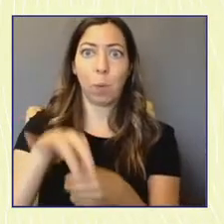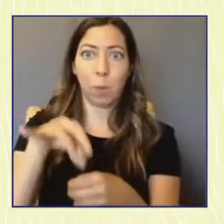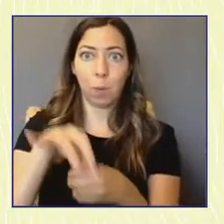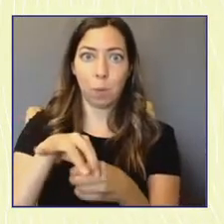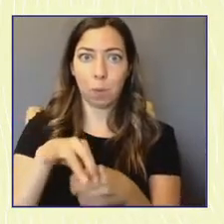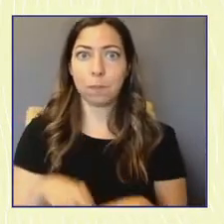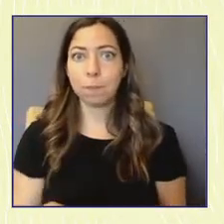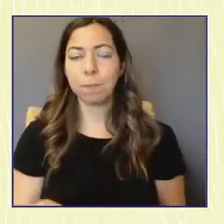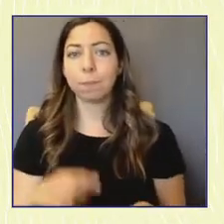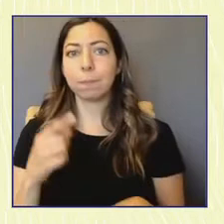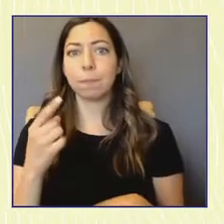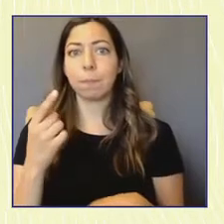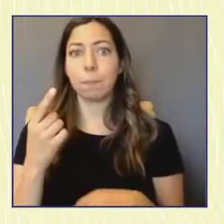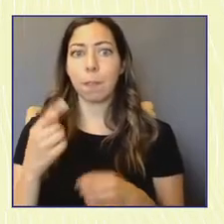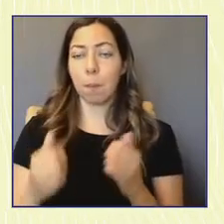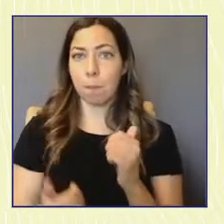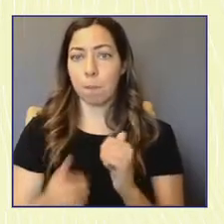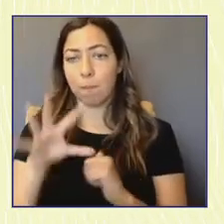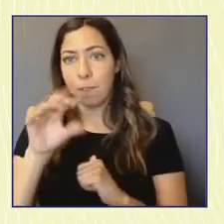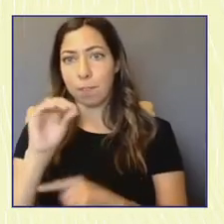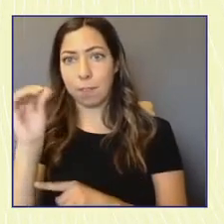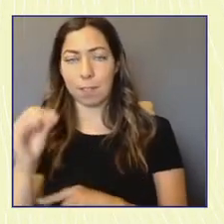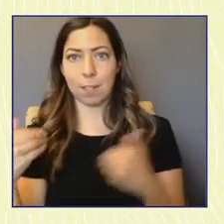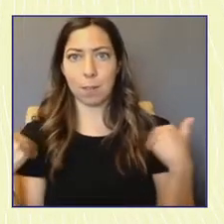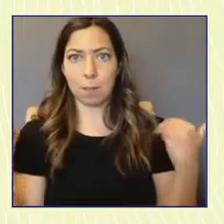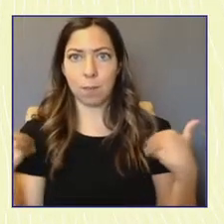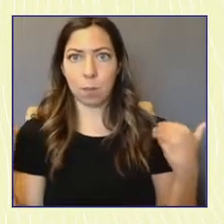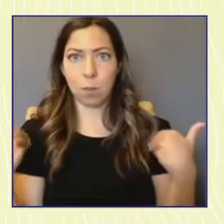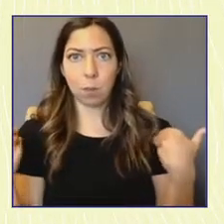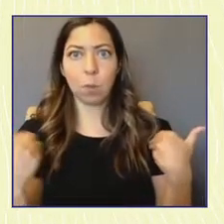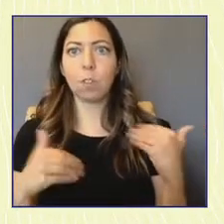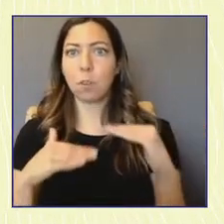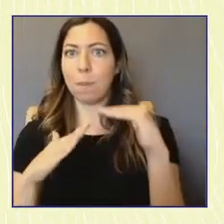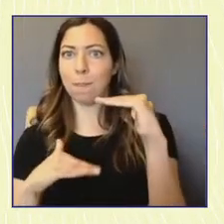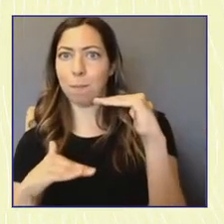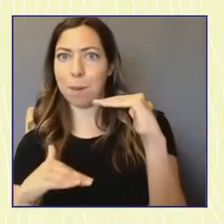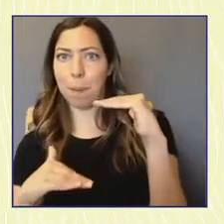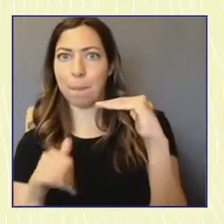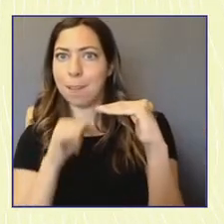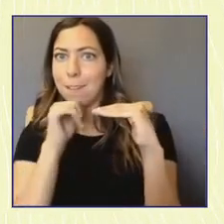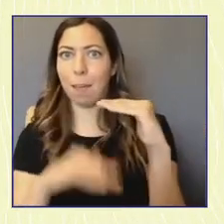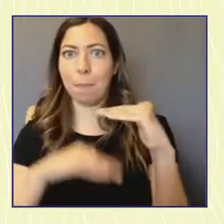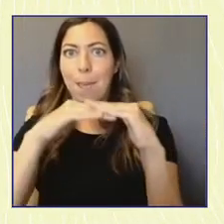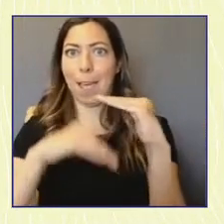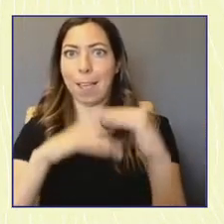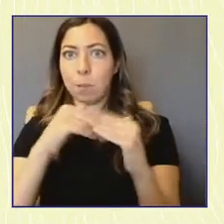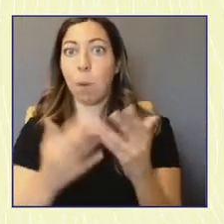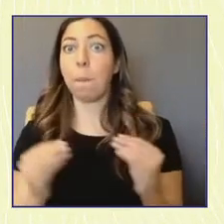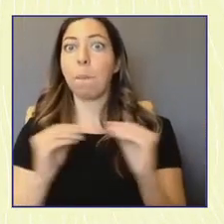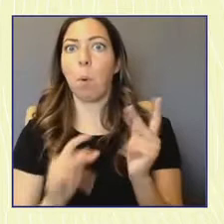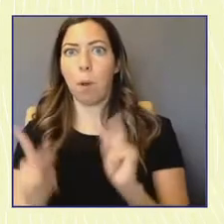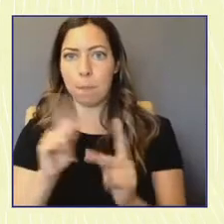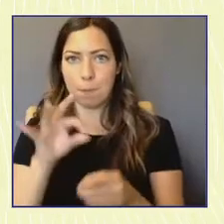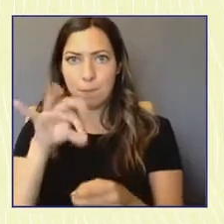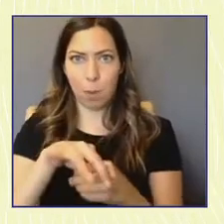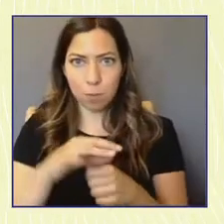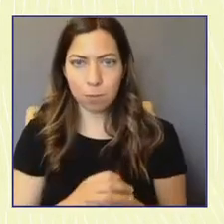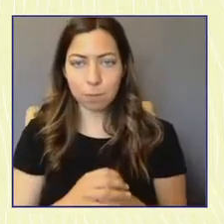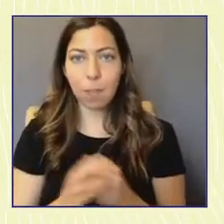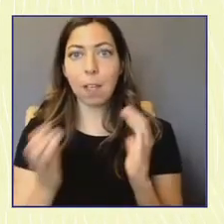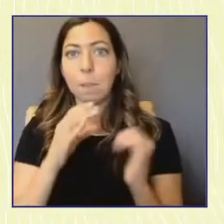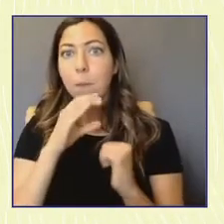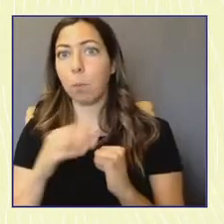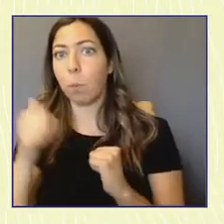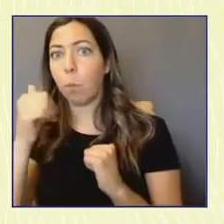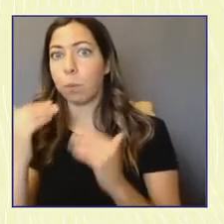ballot. But 50% should be the floor, not the ceiling. Young people still vote at lower rates than older adults. And